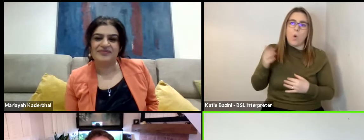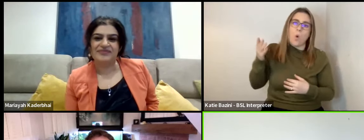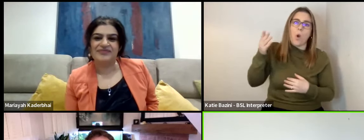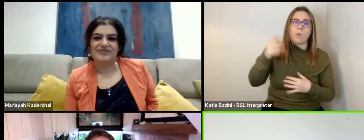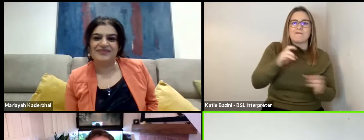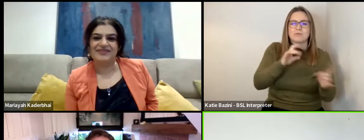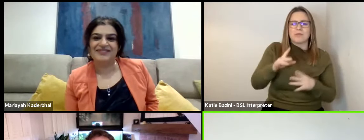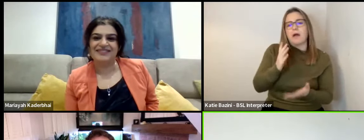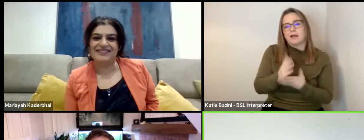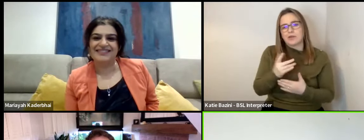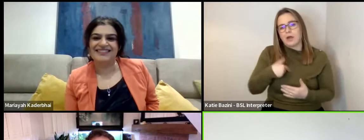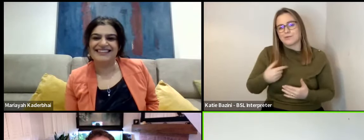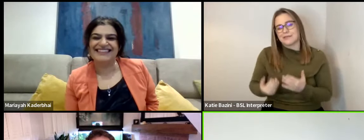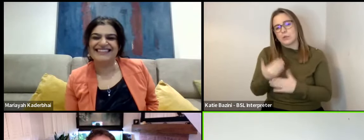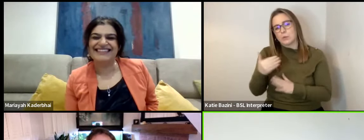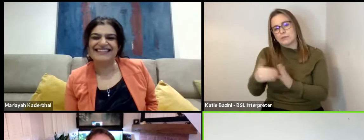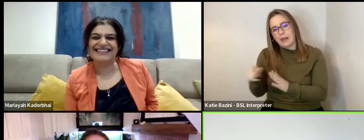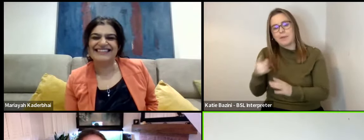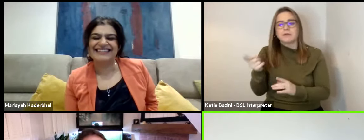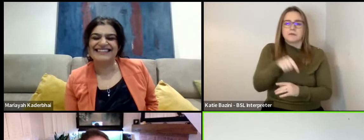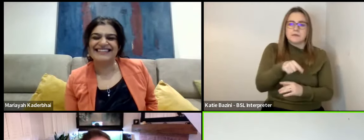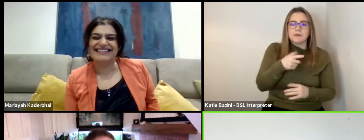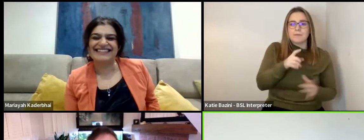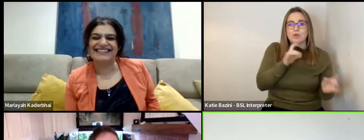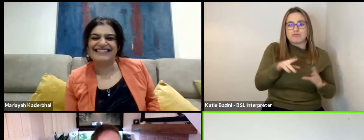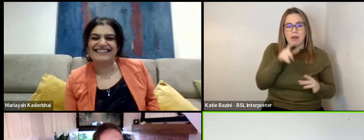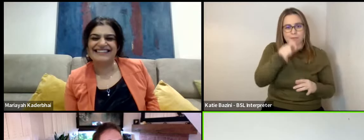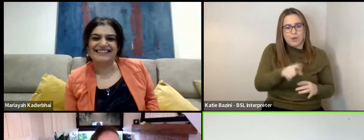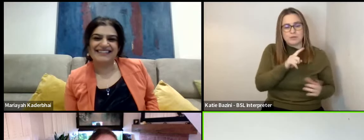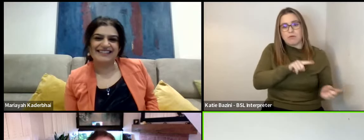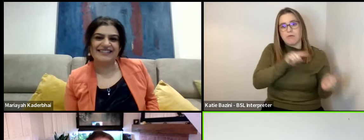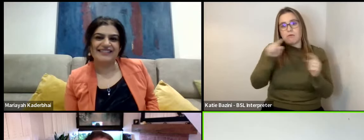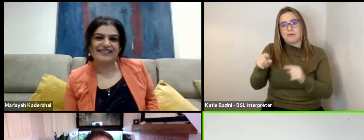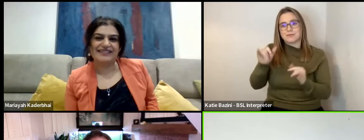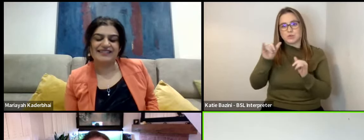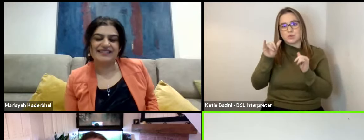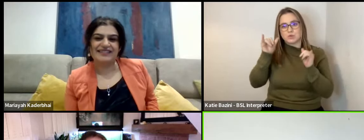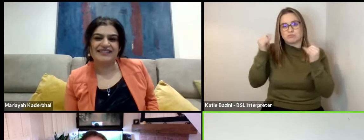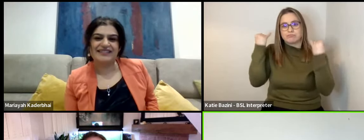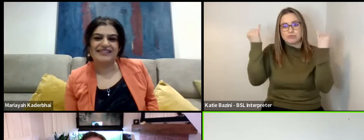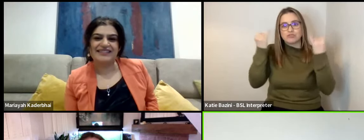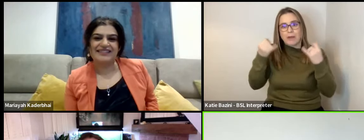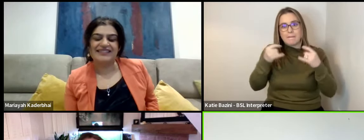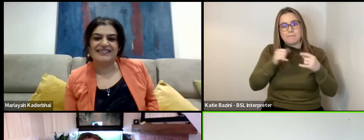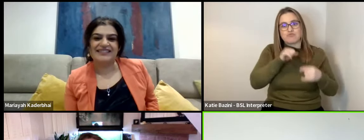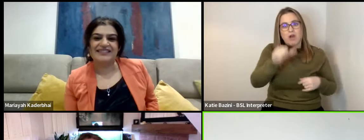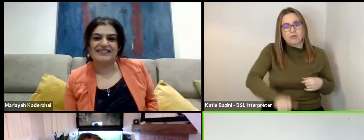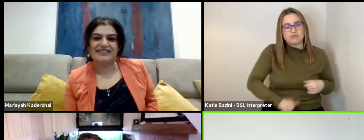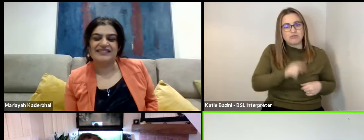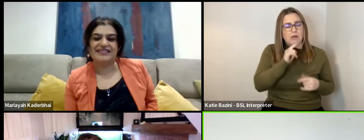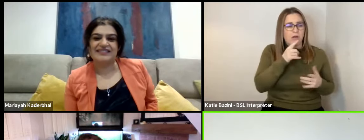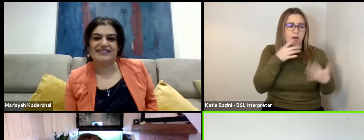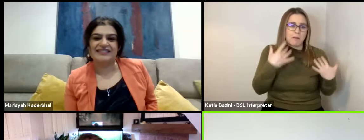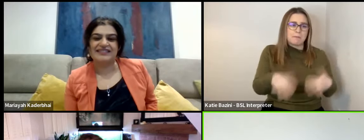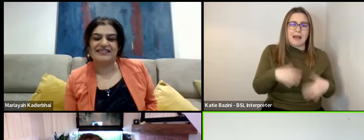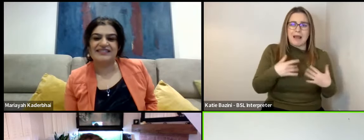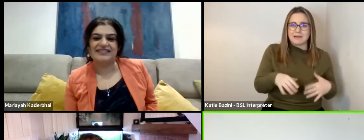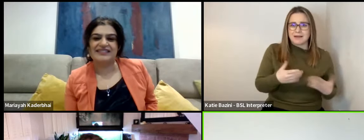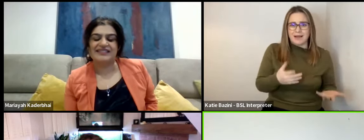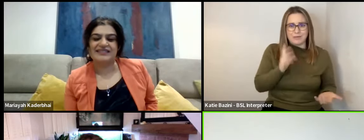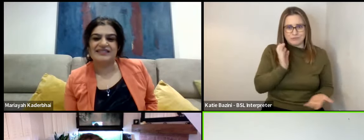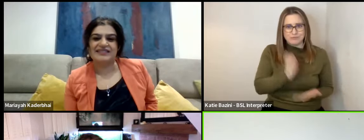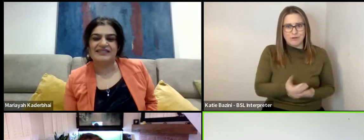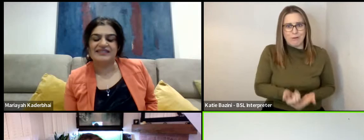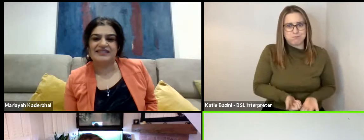Australia, we were in New Zealand, it still quite a way, who was used to working from sheep branches out there, who was amazing. He was just the real